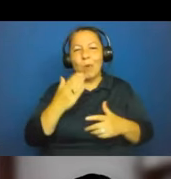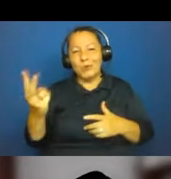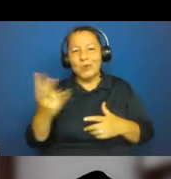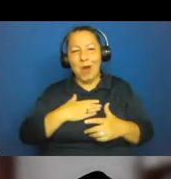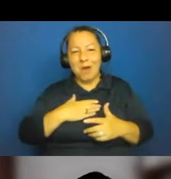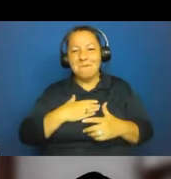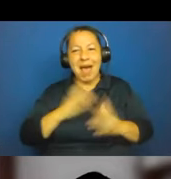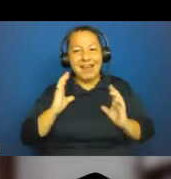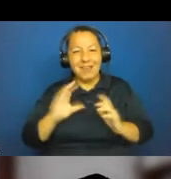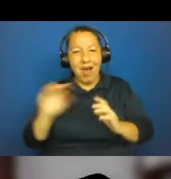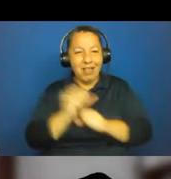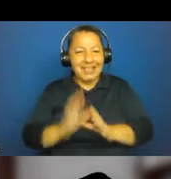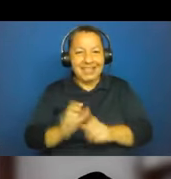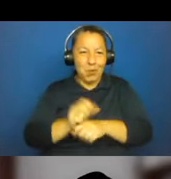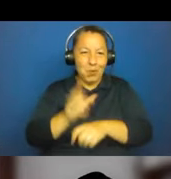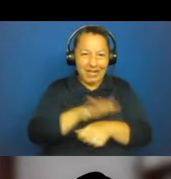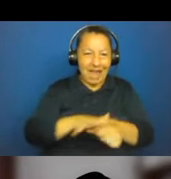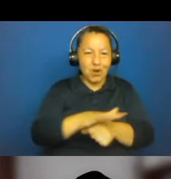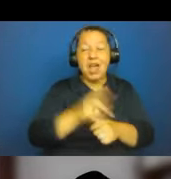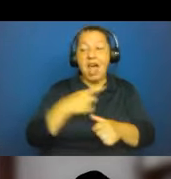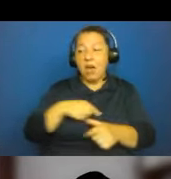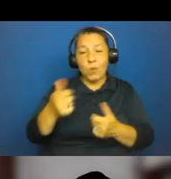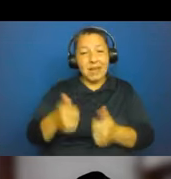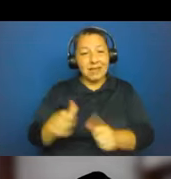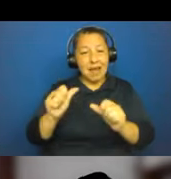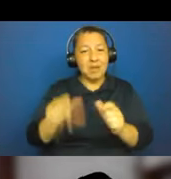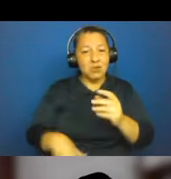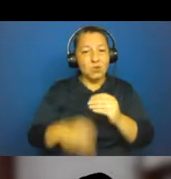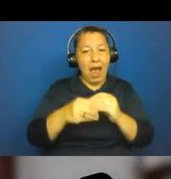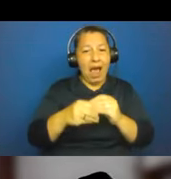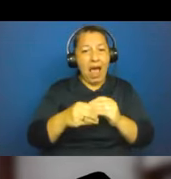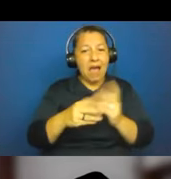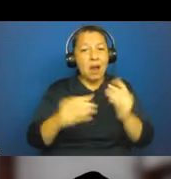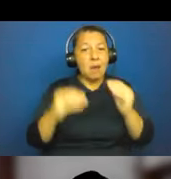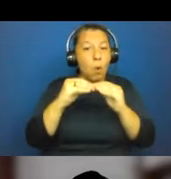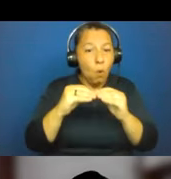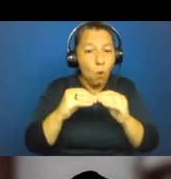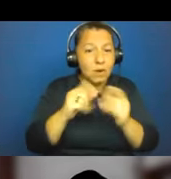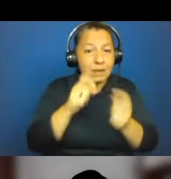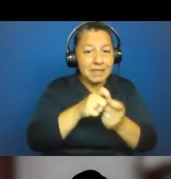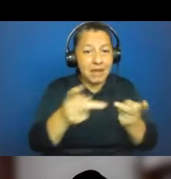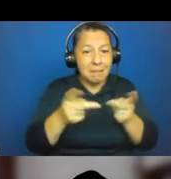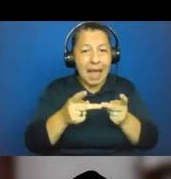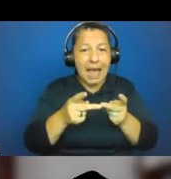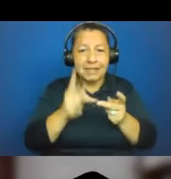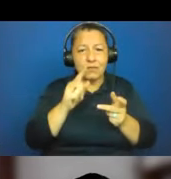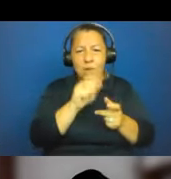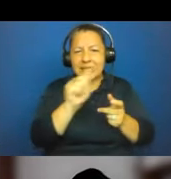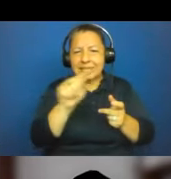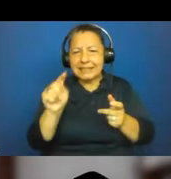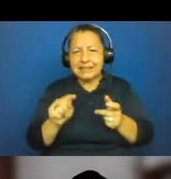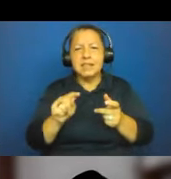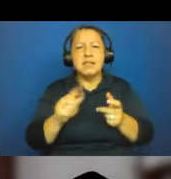We've attempted to add significantly to those sites under investigation. Our team really saw the archaeology of Mauritius as a